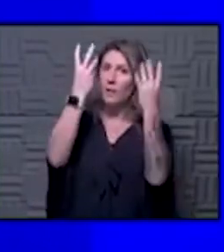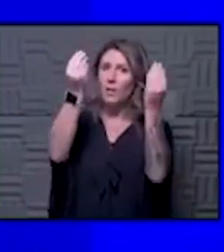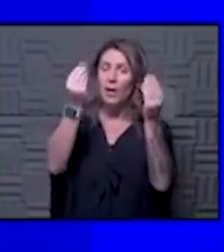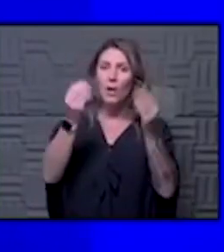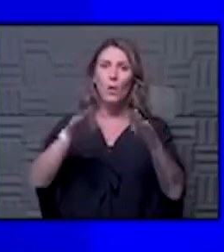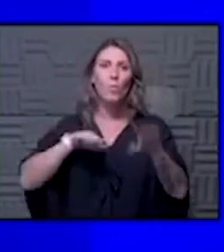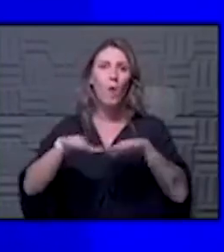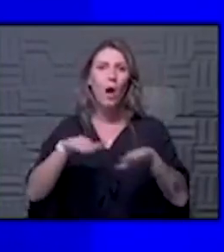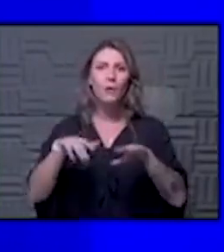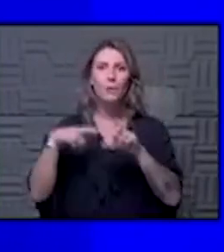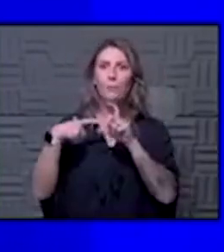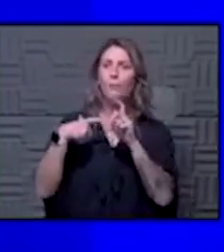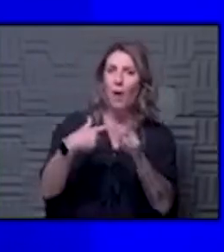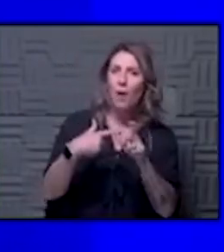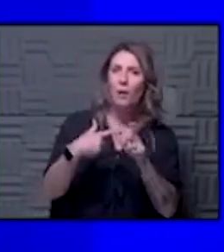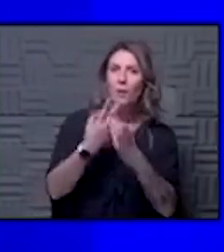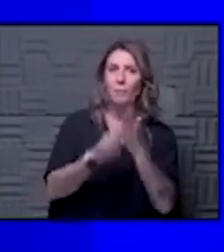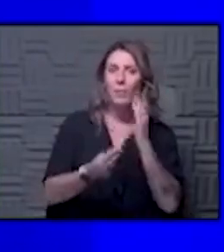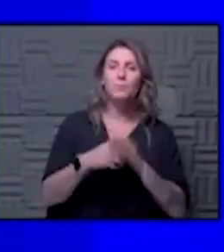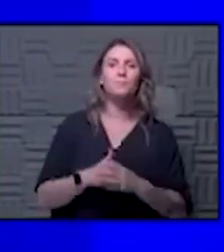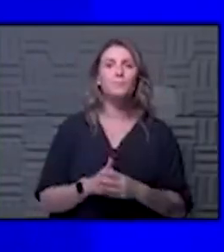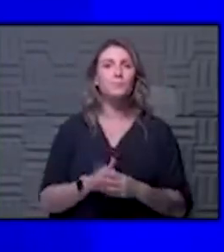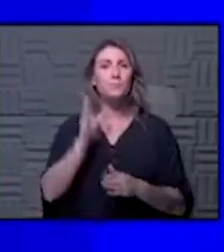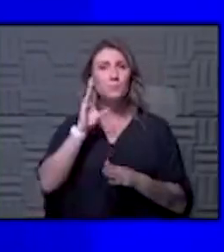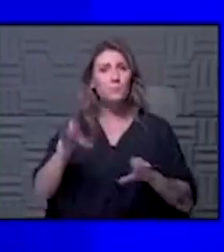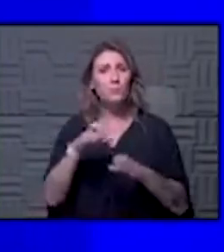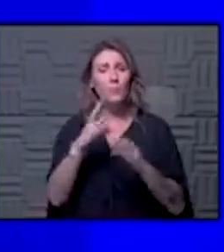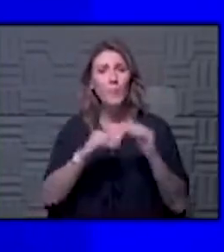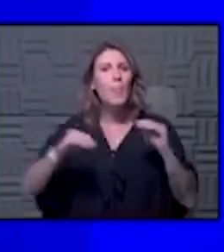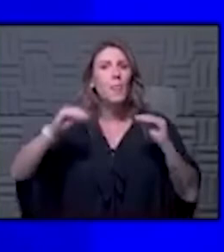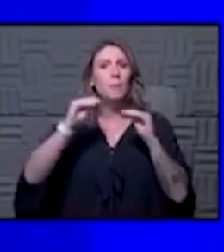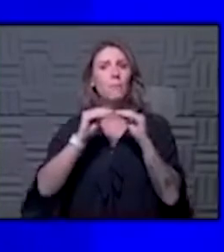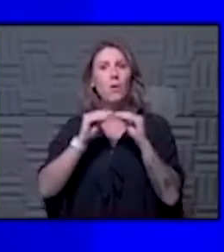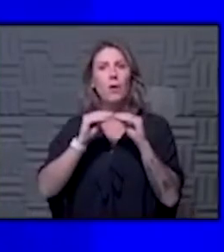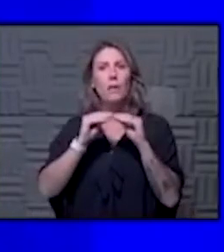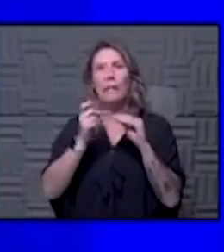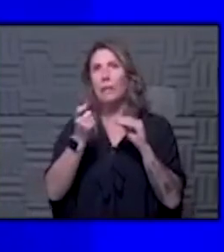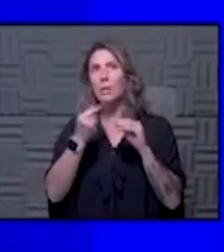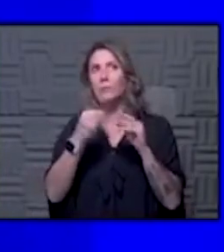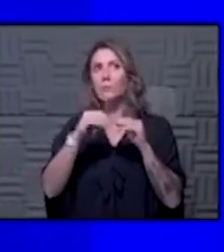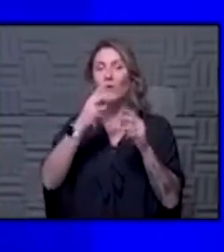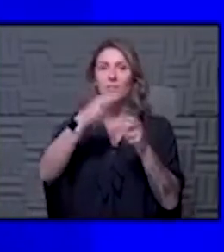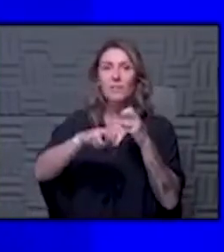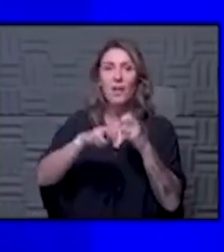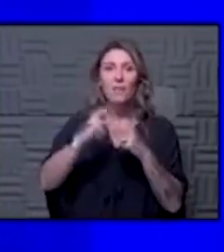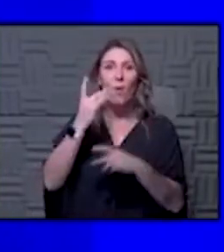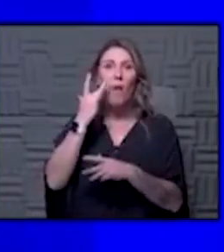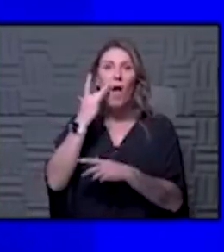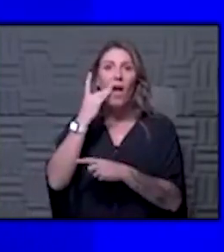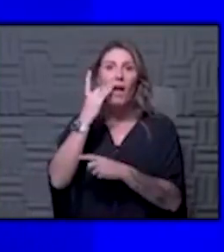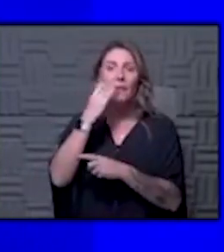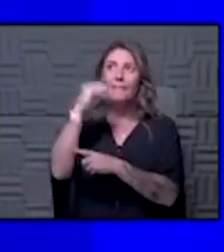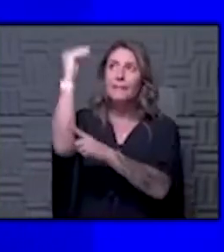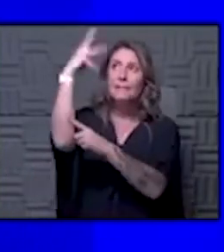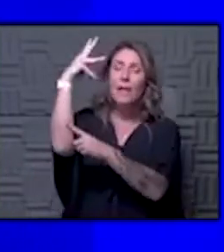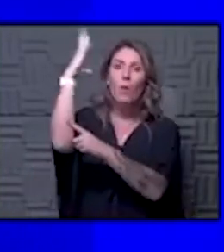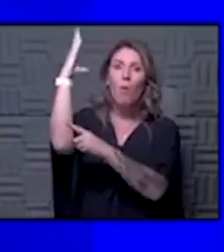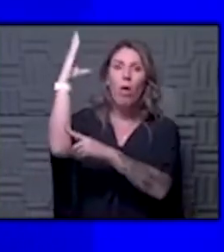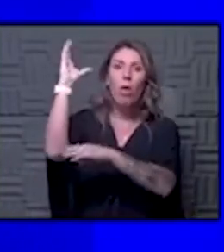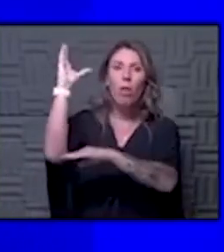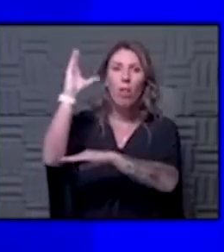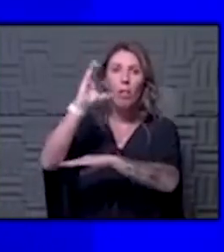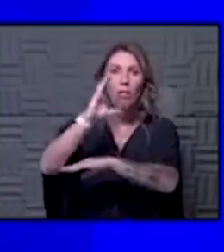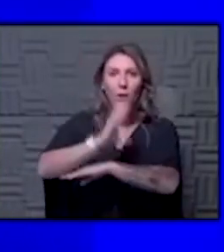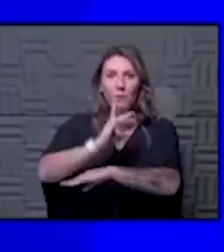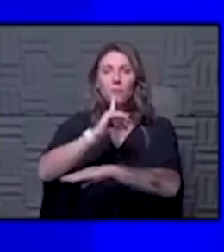walking and running um and we'll be doing it more um it's going to be a little bit more difficult because the sun's going down earlier but it's always nice to get out and